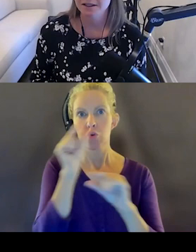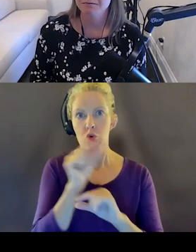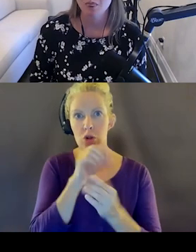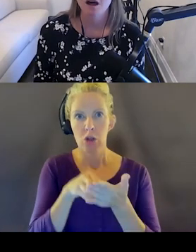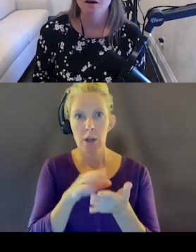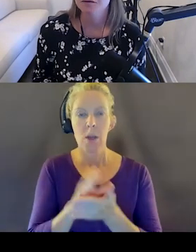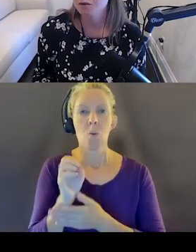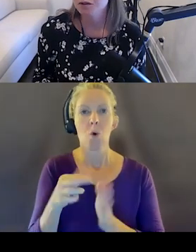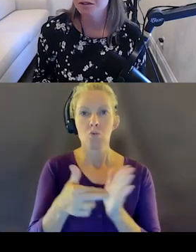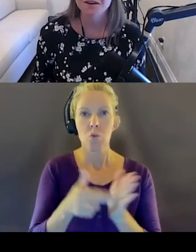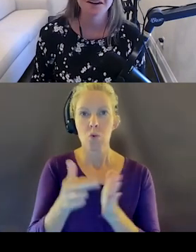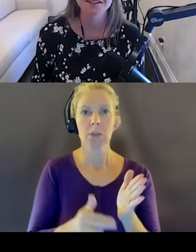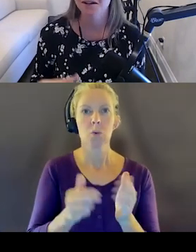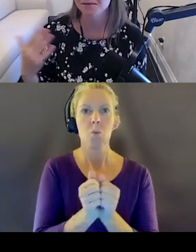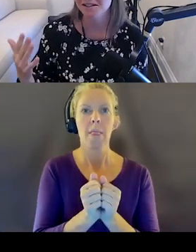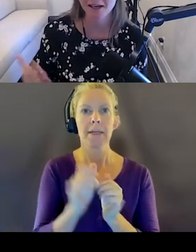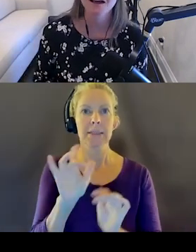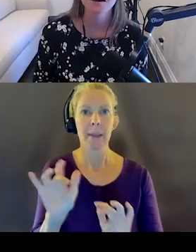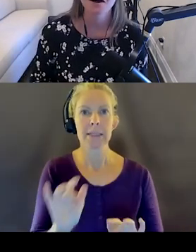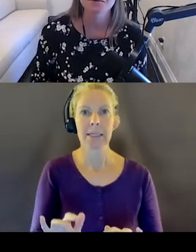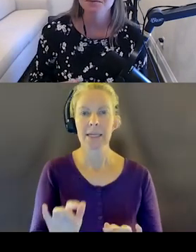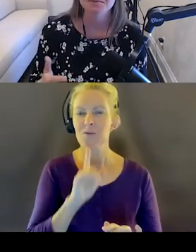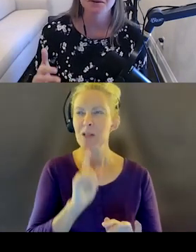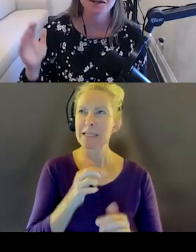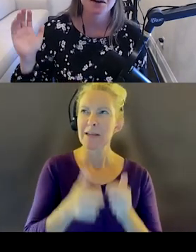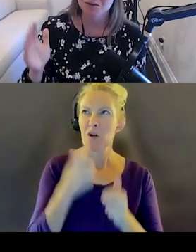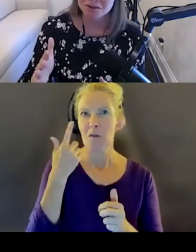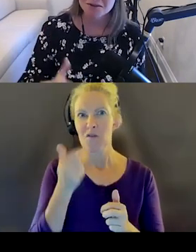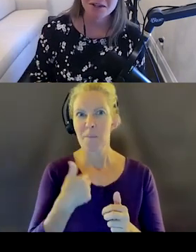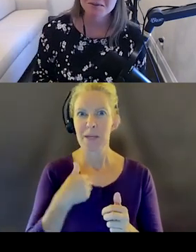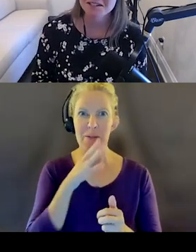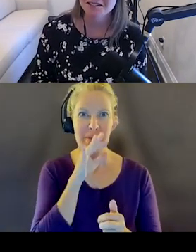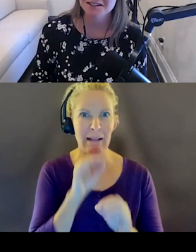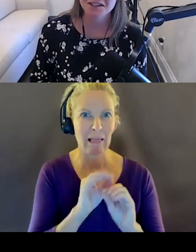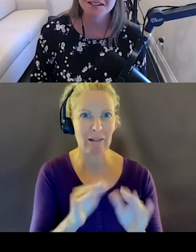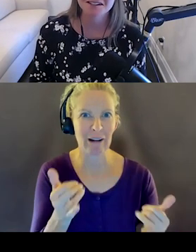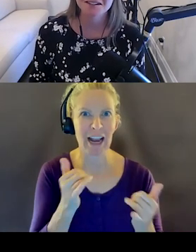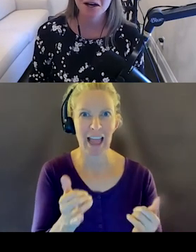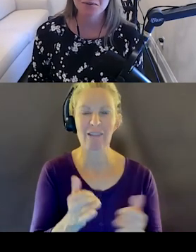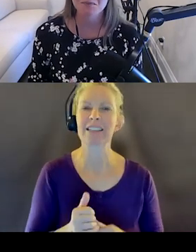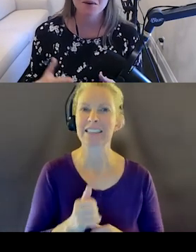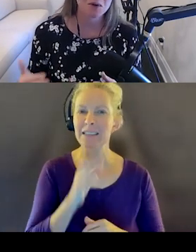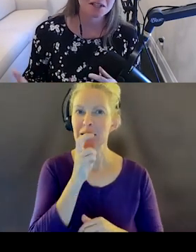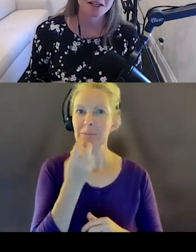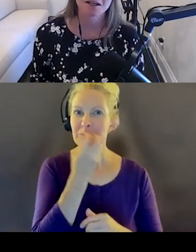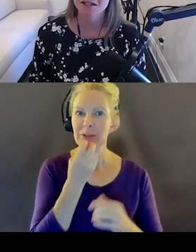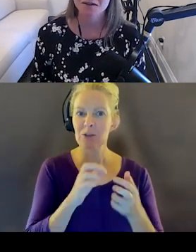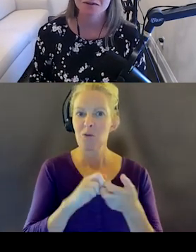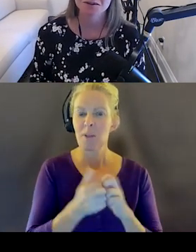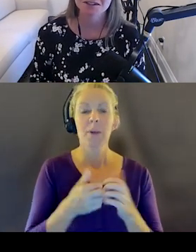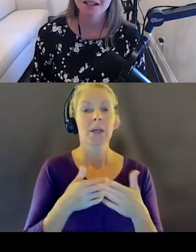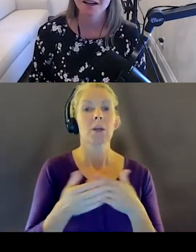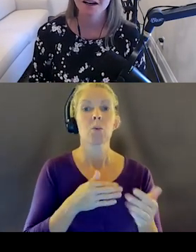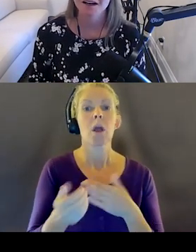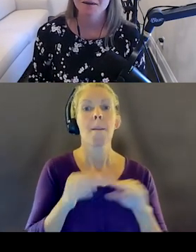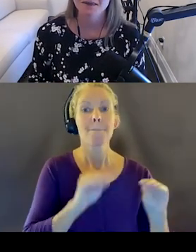your spacing. Rules. It's hard for me to say. Speech impediment. Rules for your images and illustrations. Motion and animation